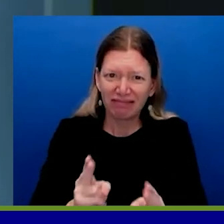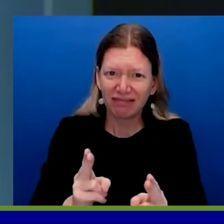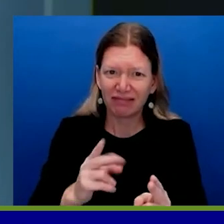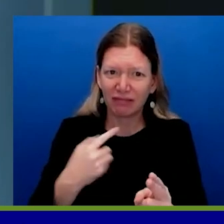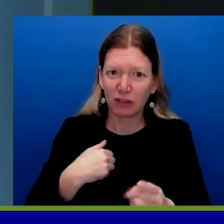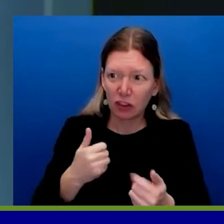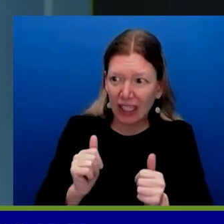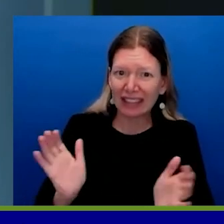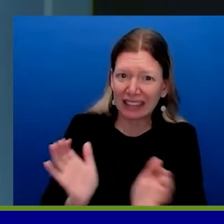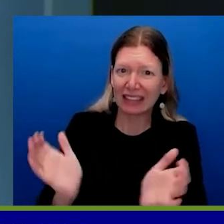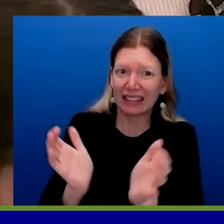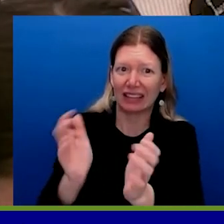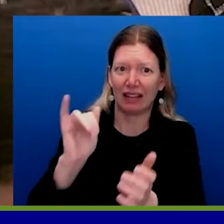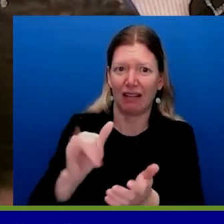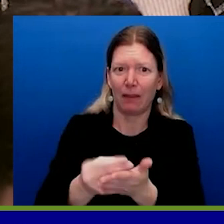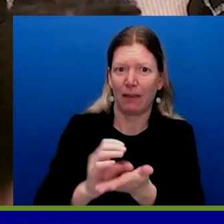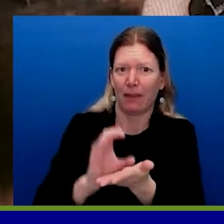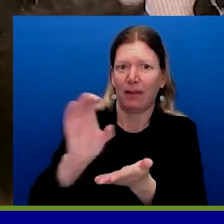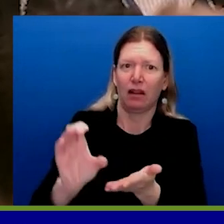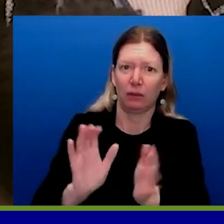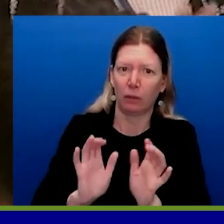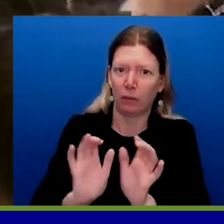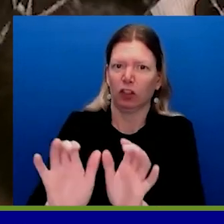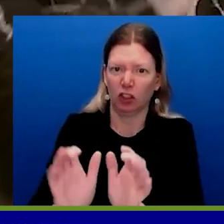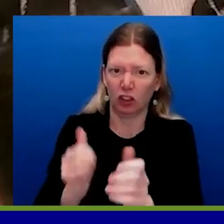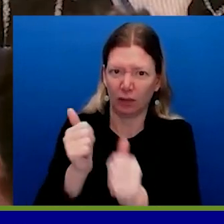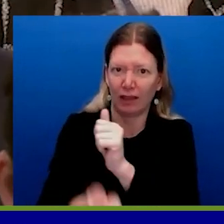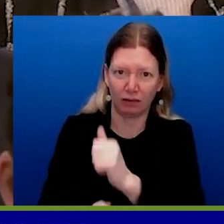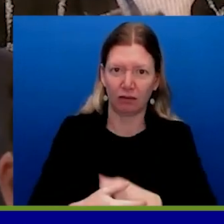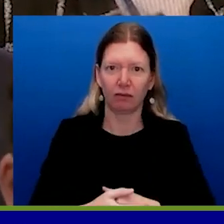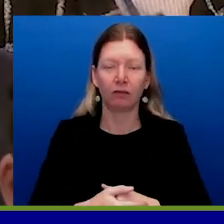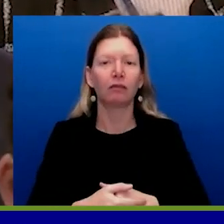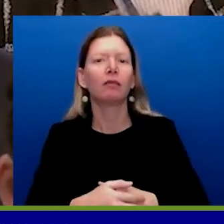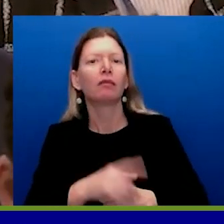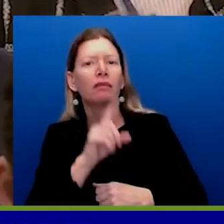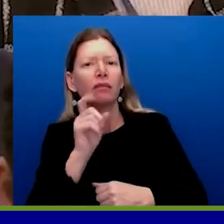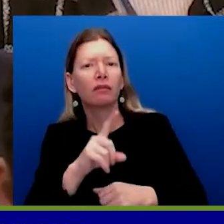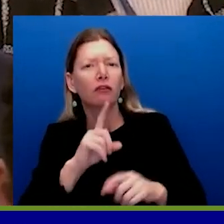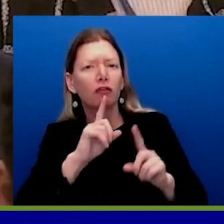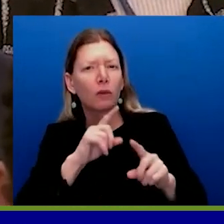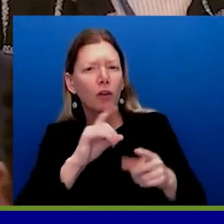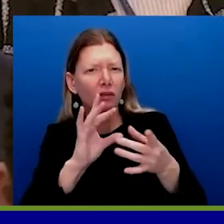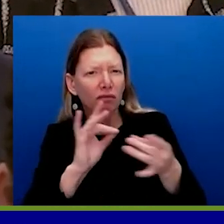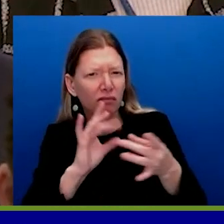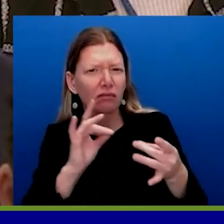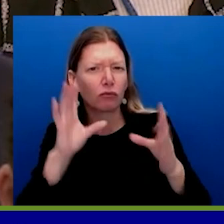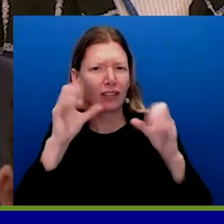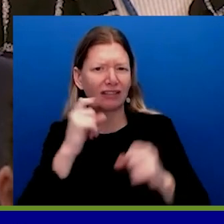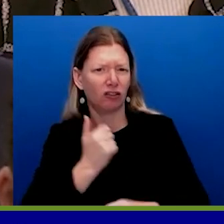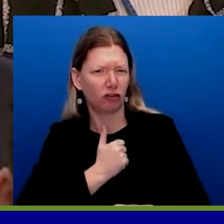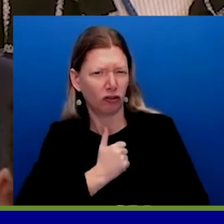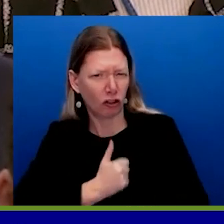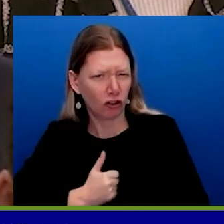There was reports saying that the President said that he's sorry and he's disappointed in himself after meeting with the Muslim